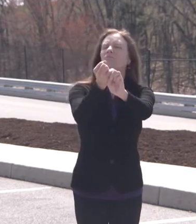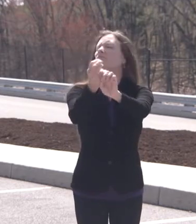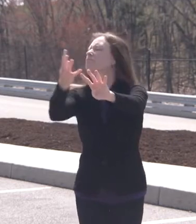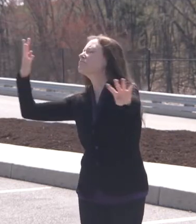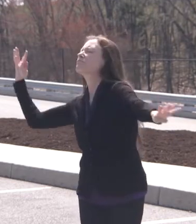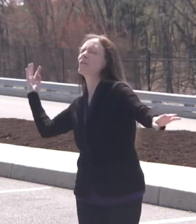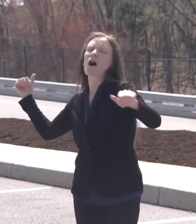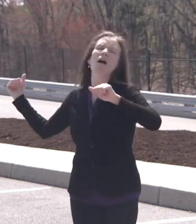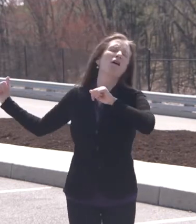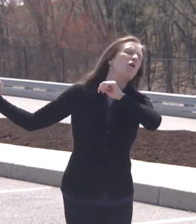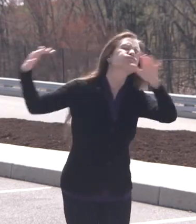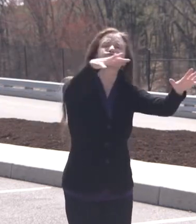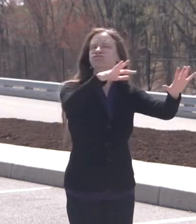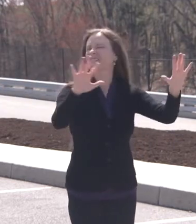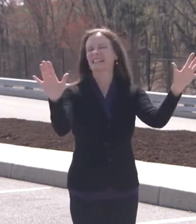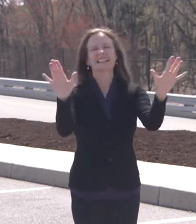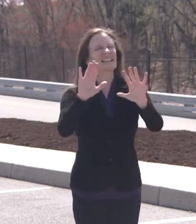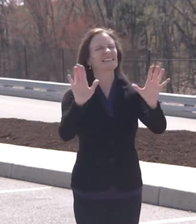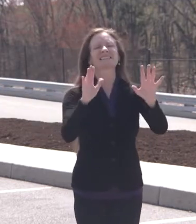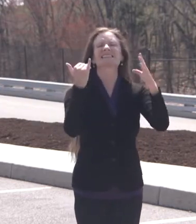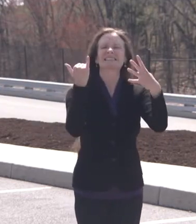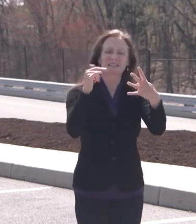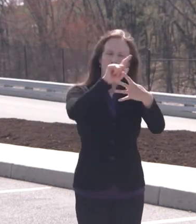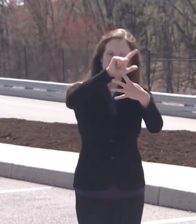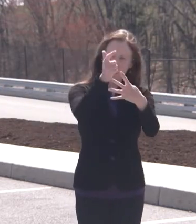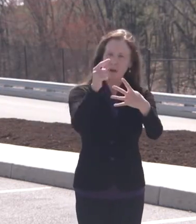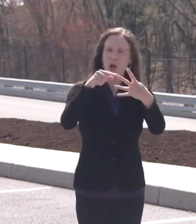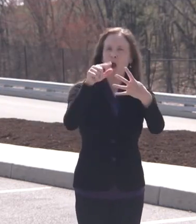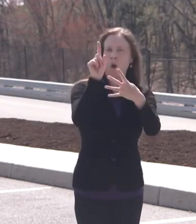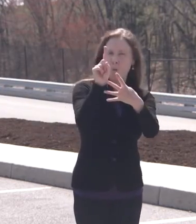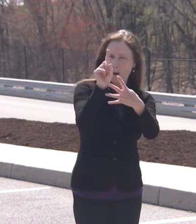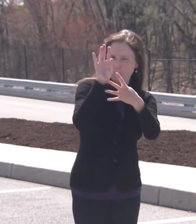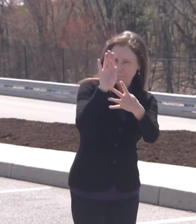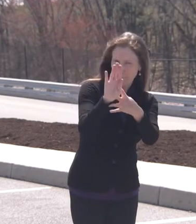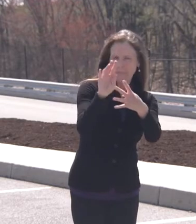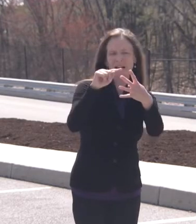and then everybody over a two week period would actually make the logistics better.